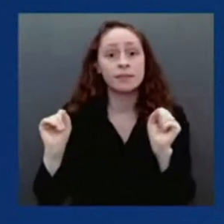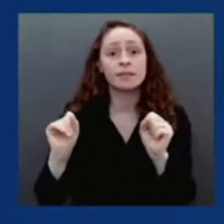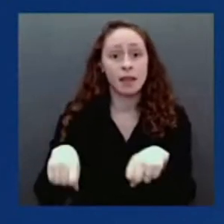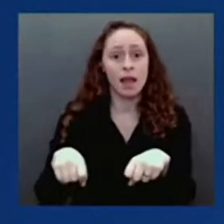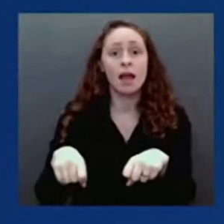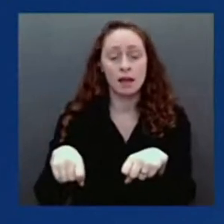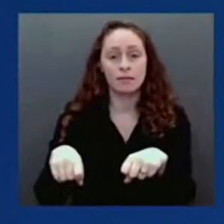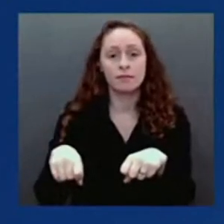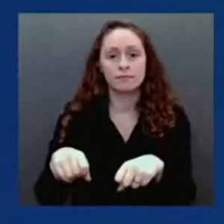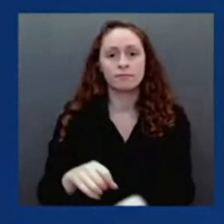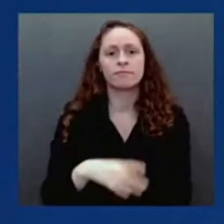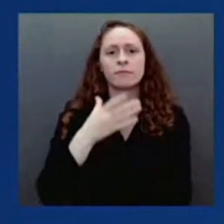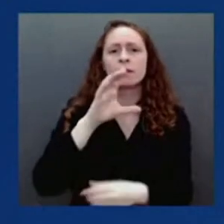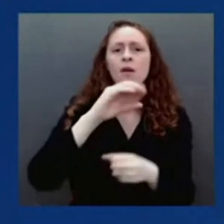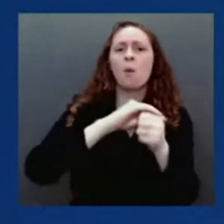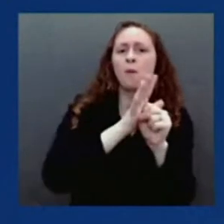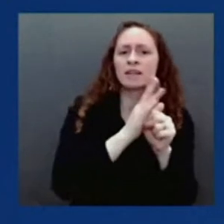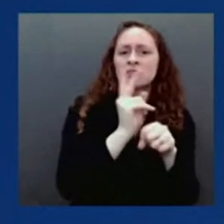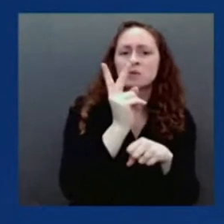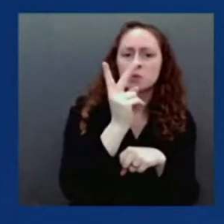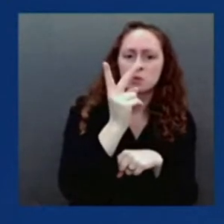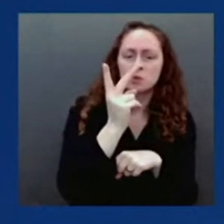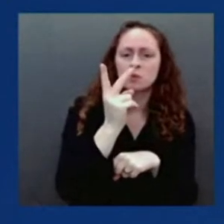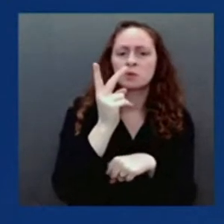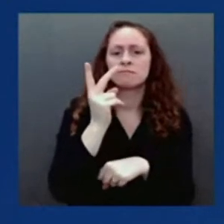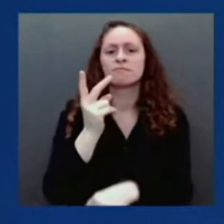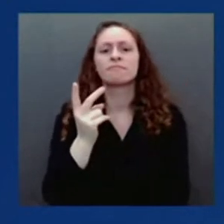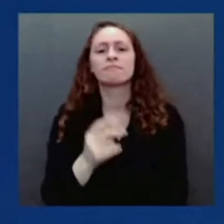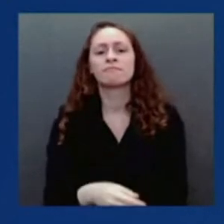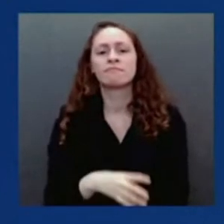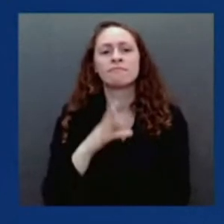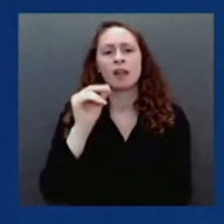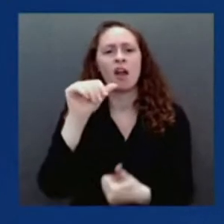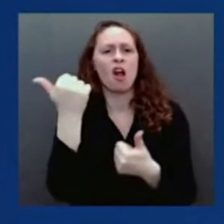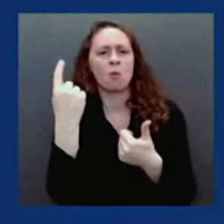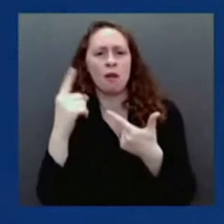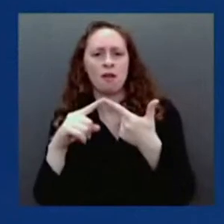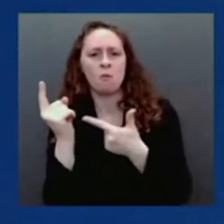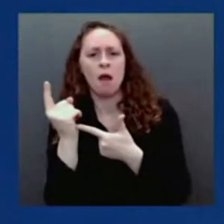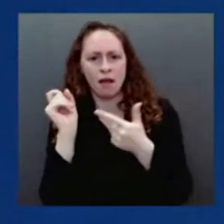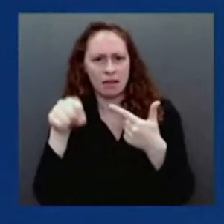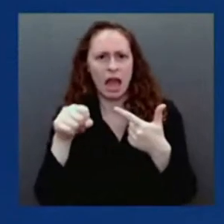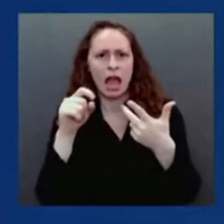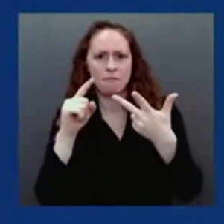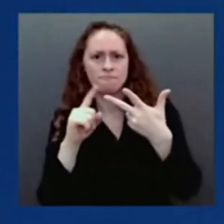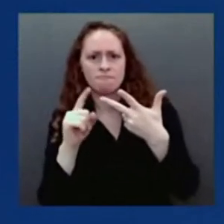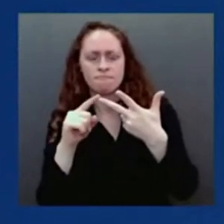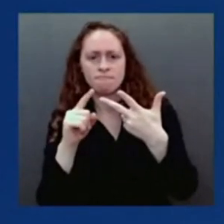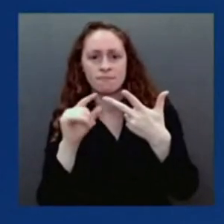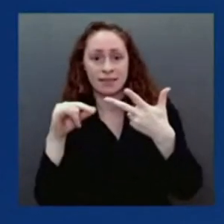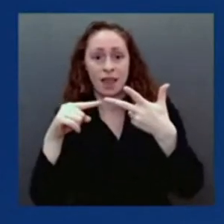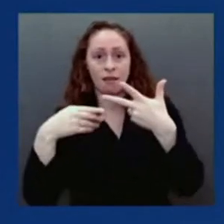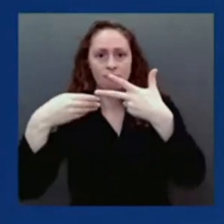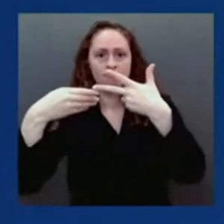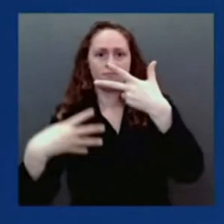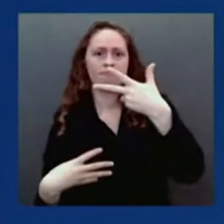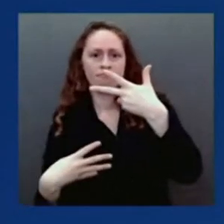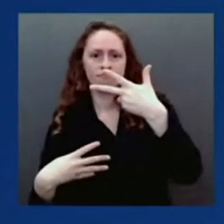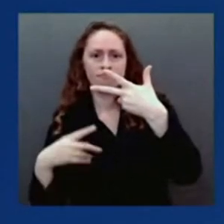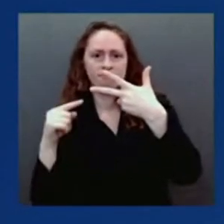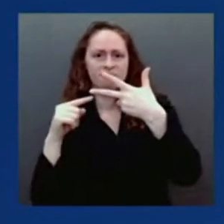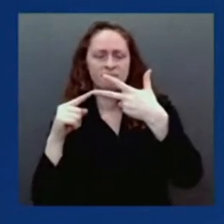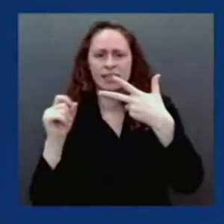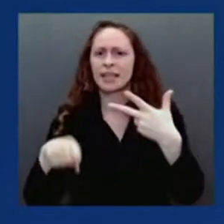what are we doing? The NIH, particularly NIAID, has invested a little bit more than $3 billion overall